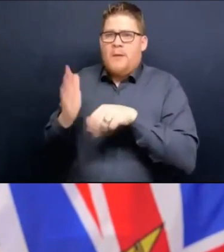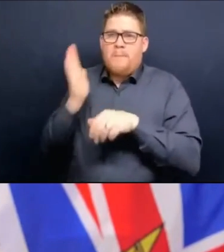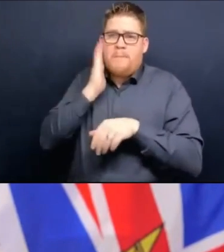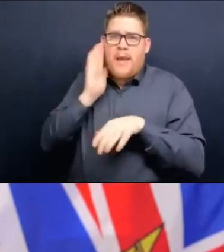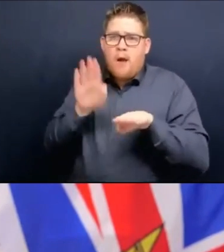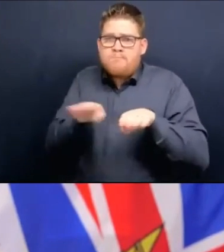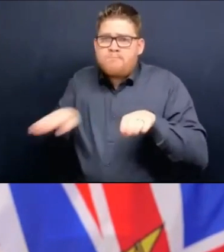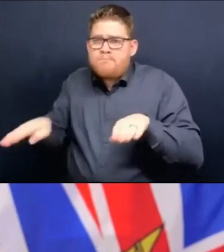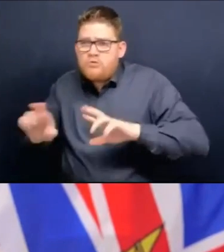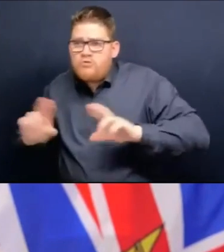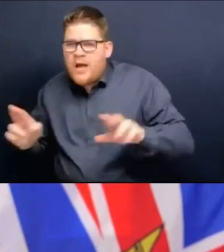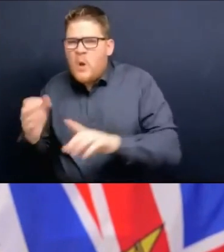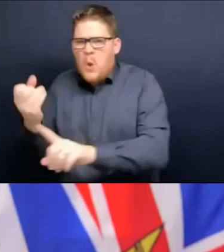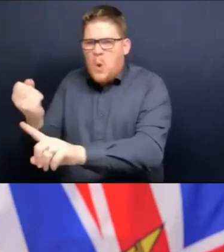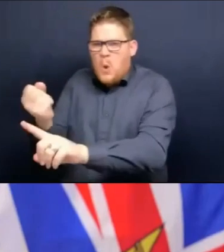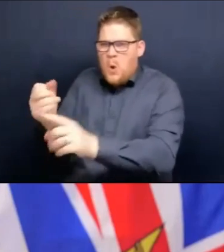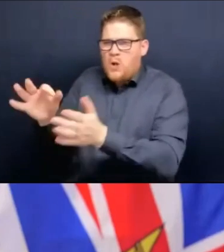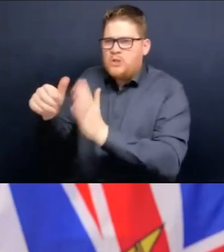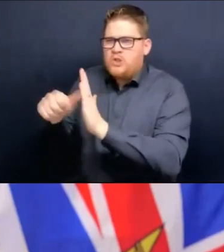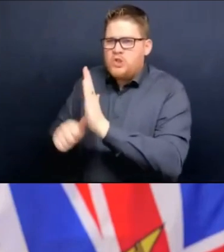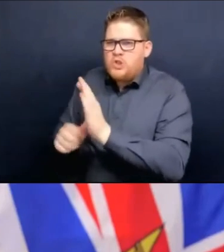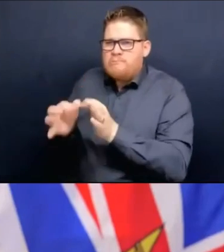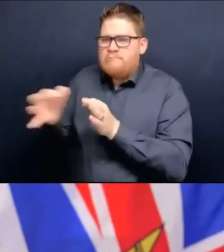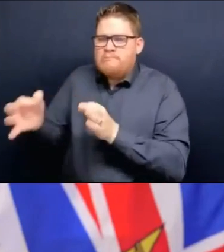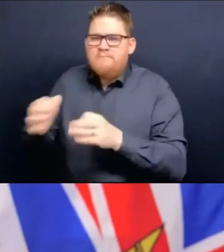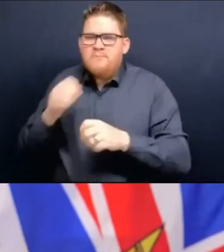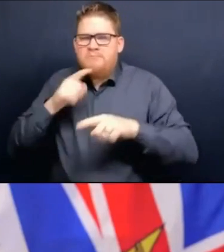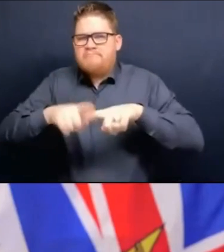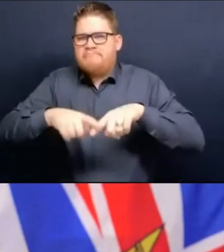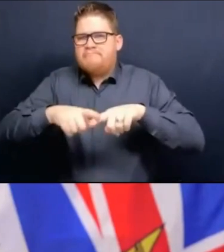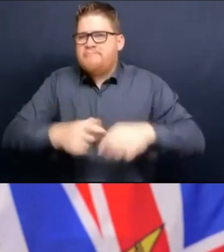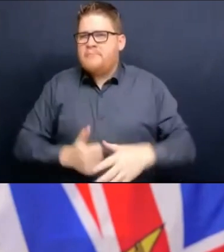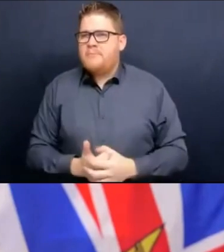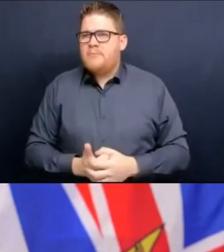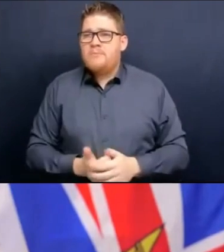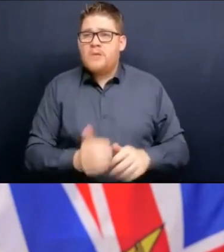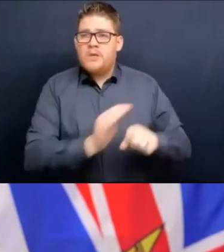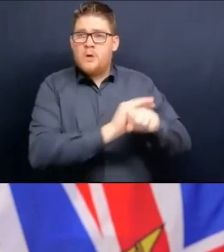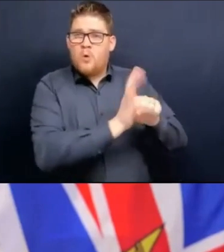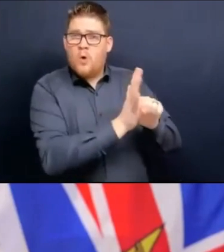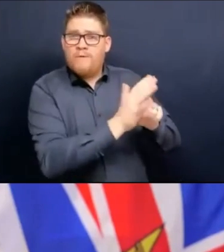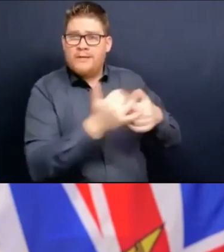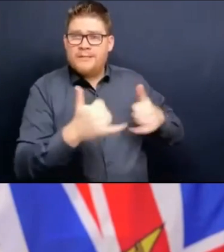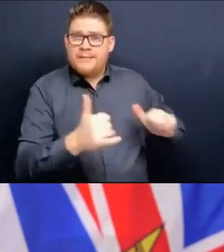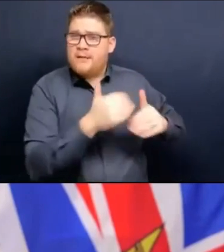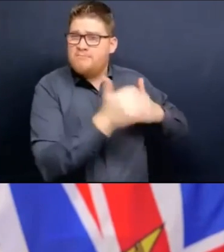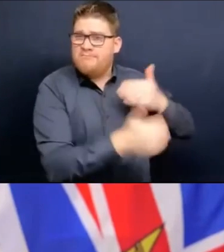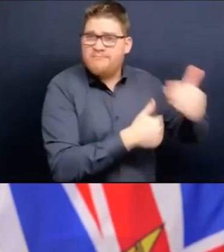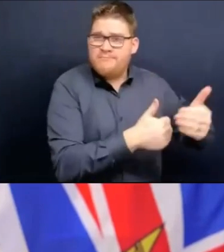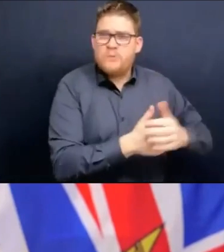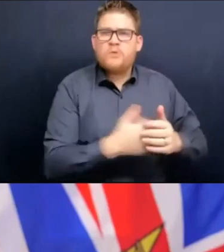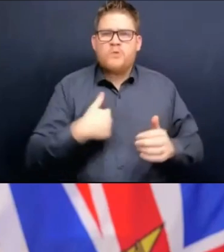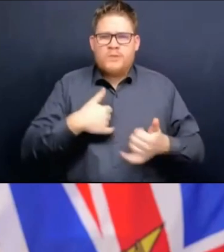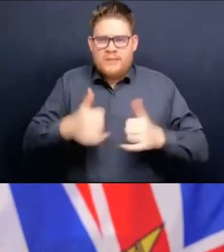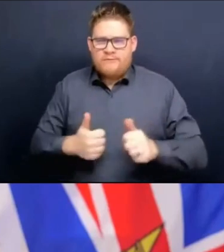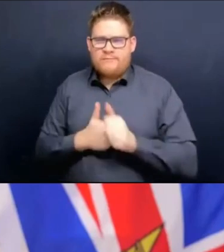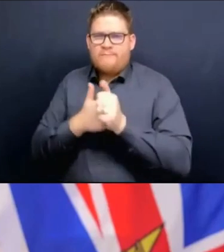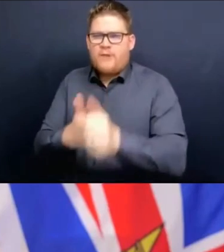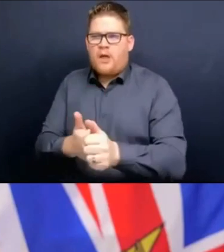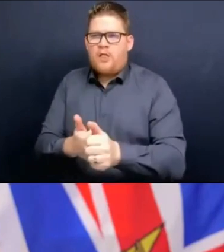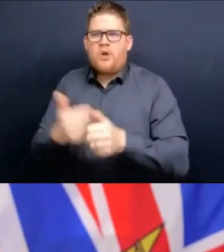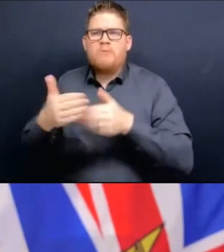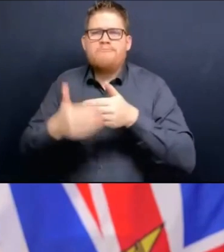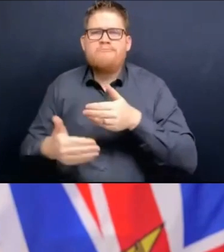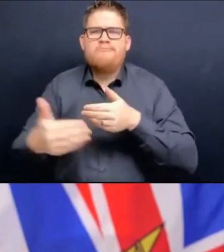not done. All of us need to keep making a difference that matters. And as we do this work, that we do so well, we make the essential